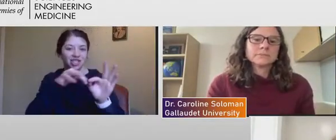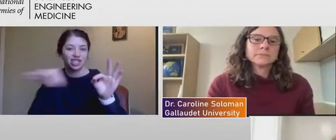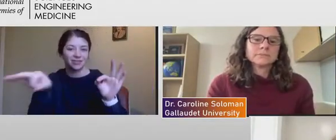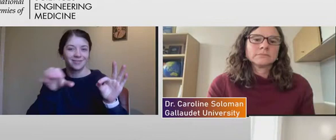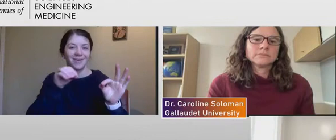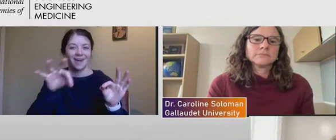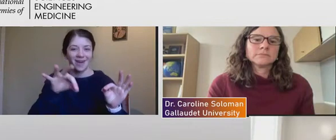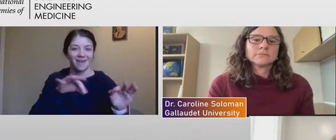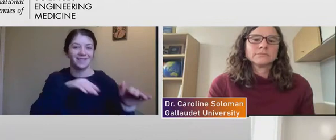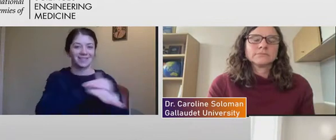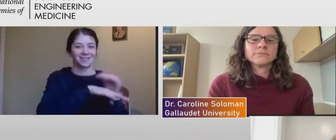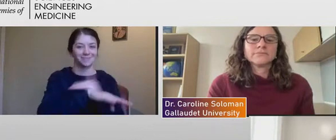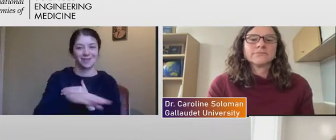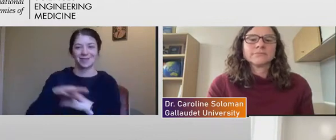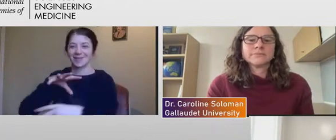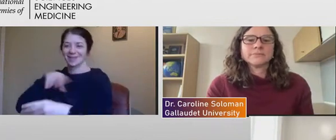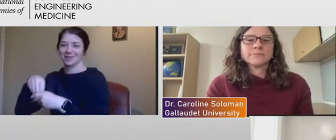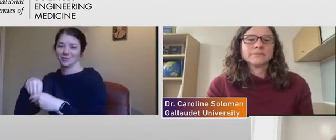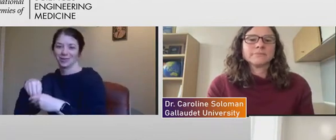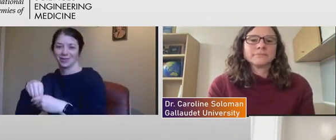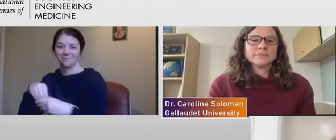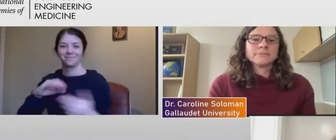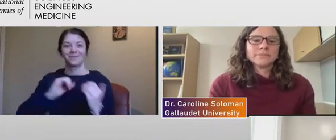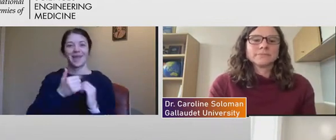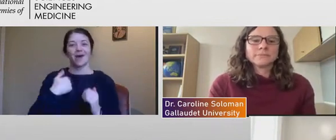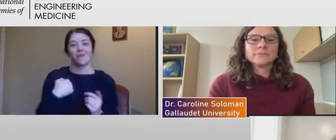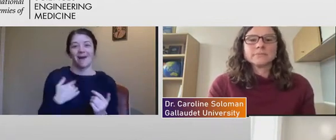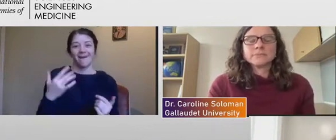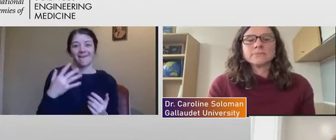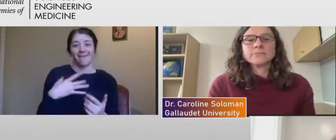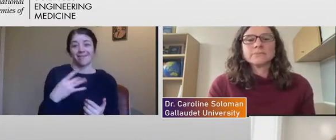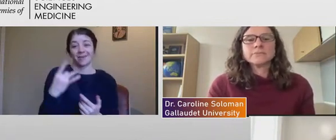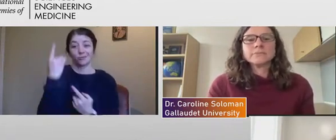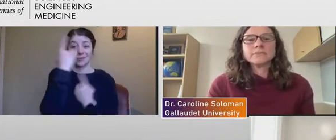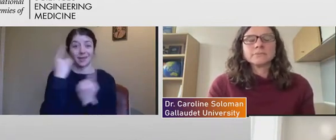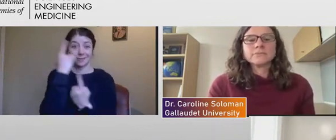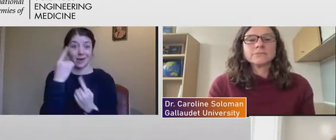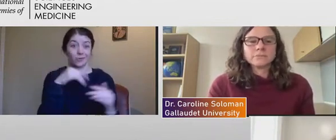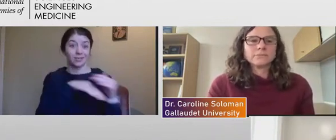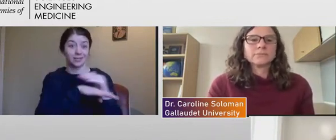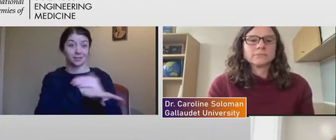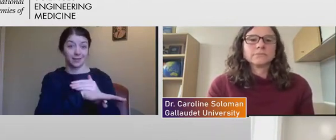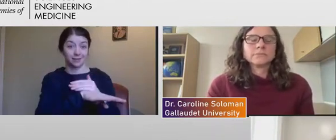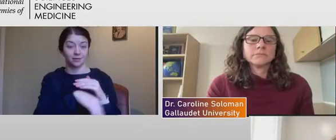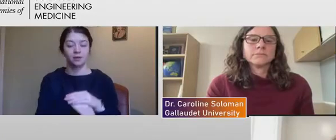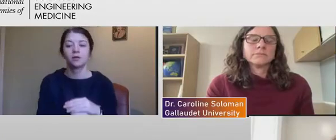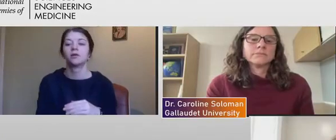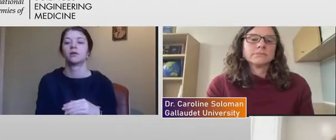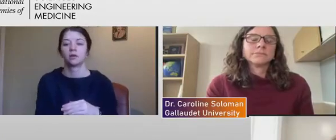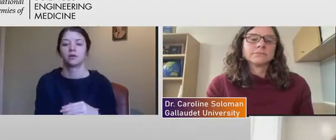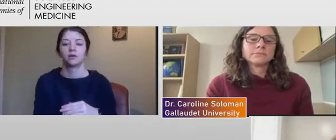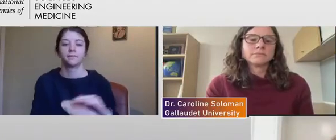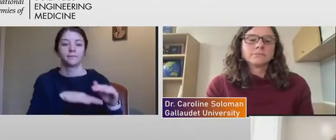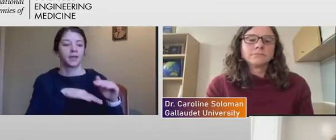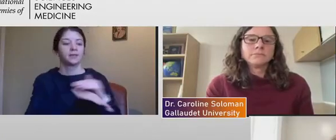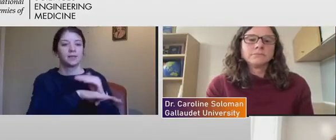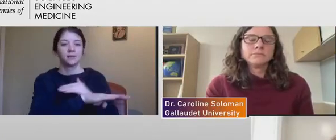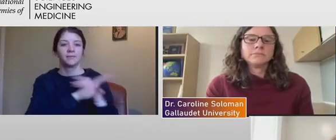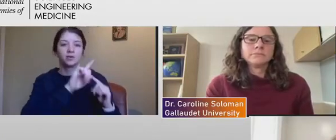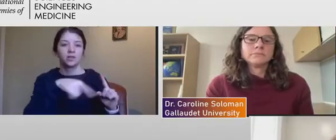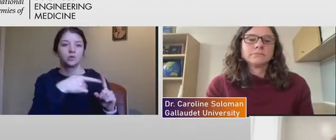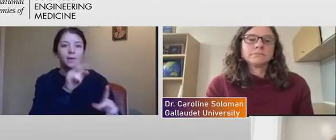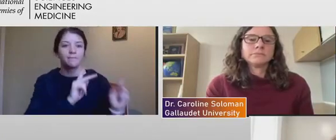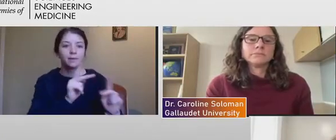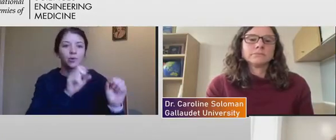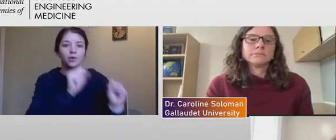way I like to think about accessibility is when people can engage in the same